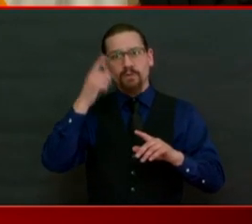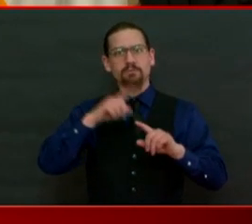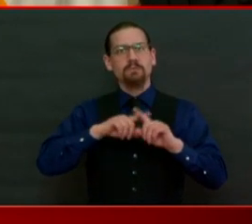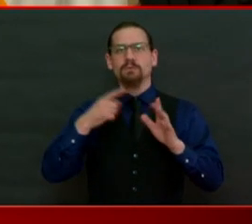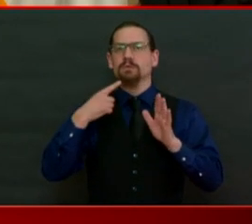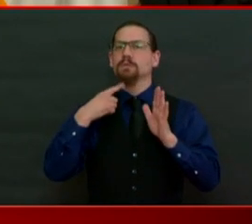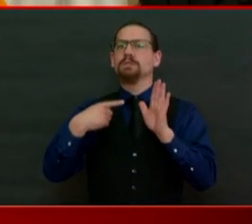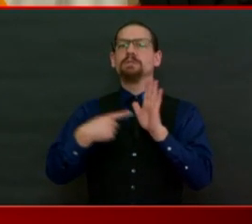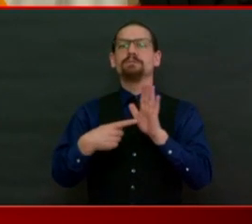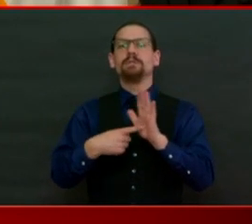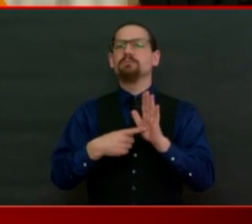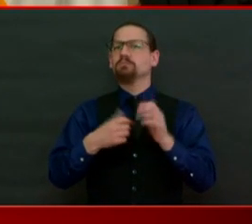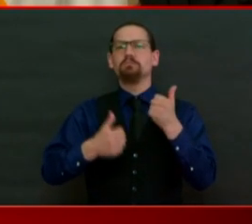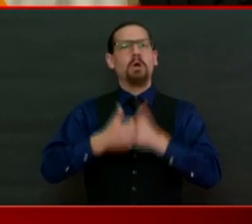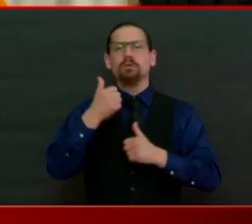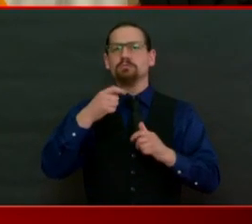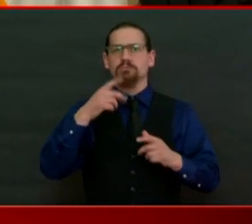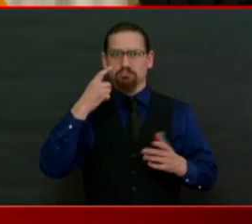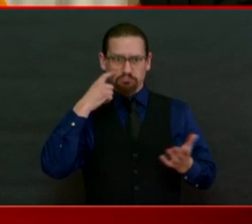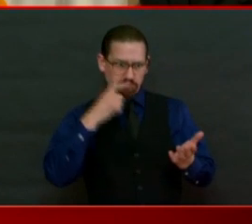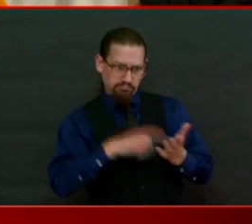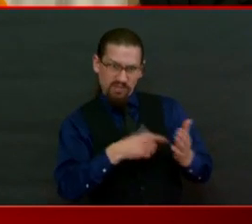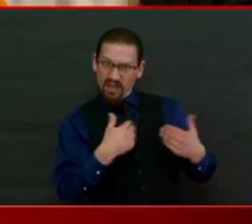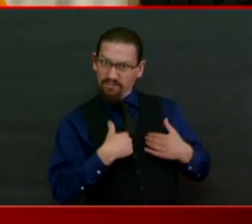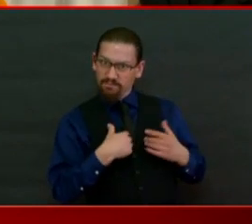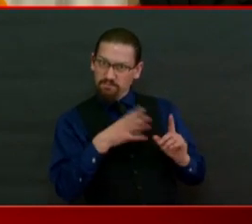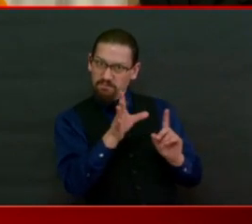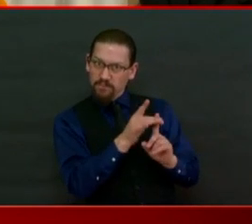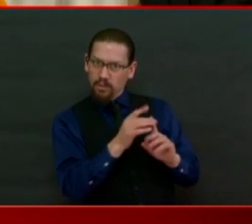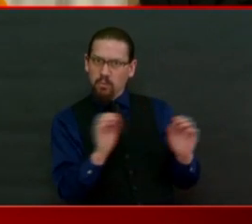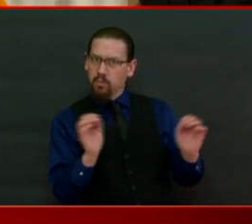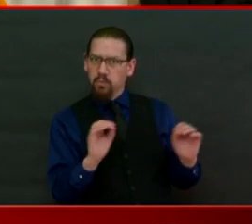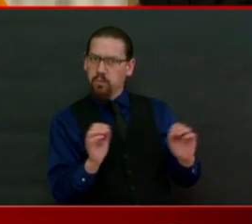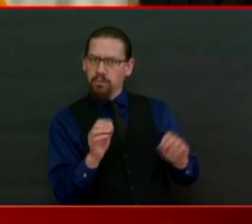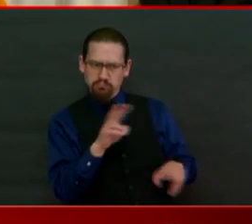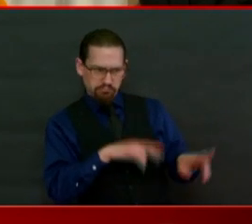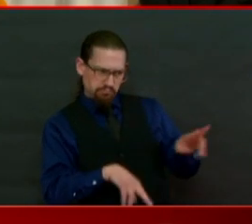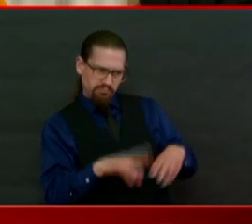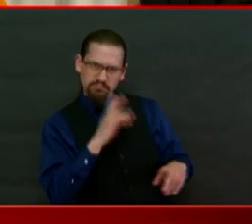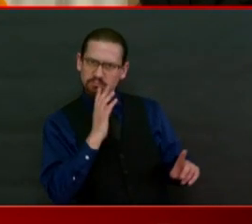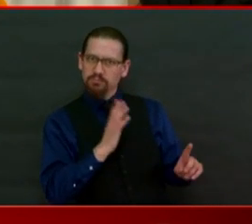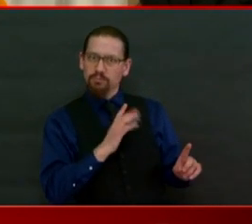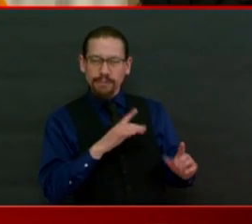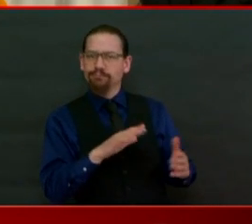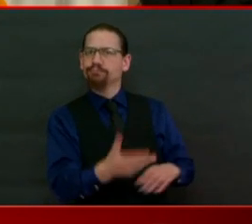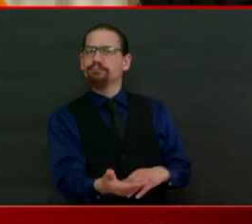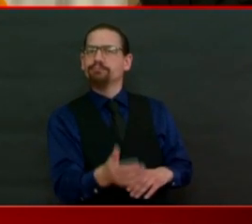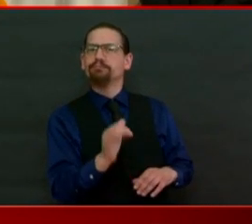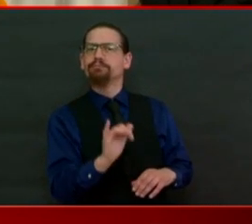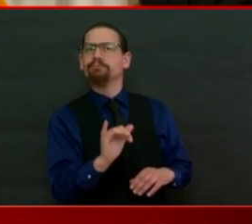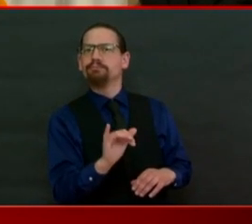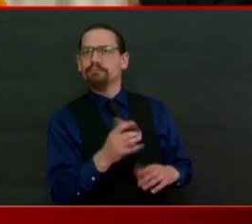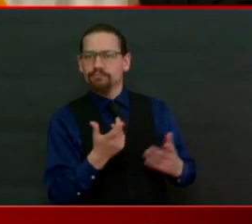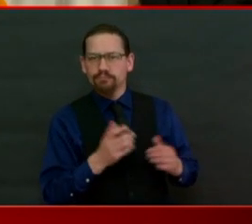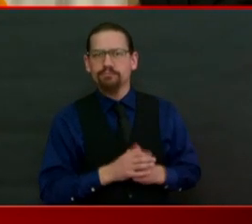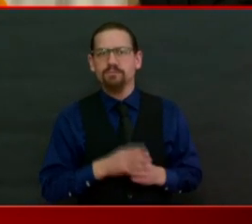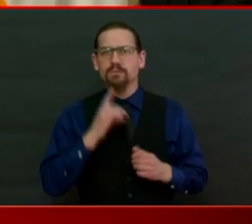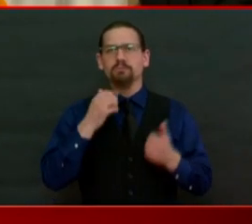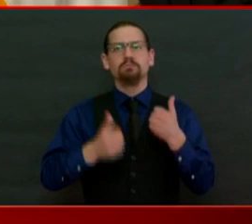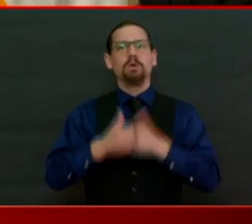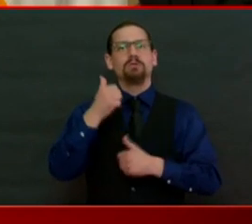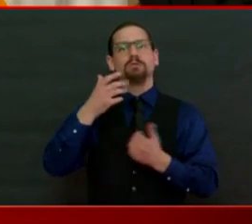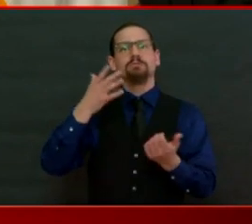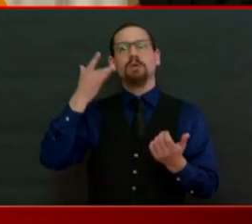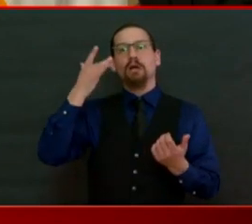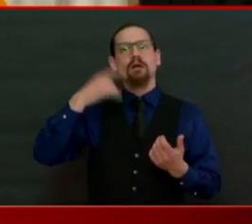we have talked about the fact that this is a very medically and physically fragile community within the nursing home,